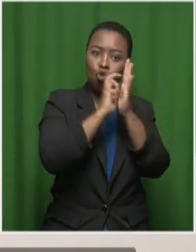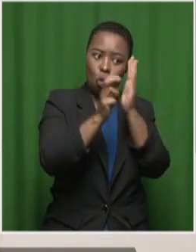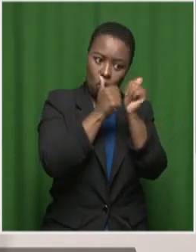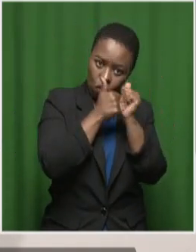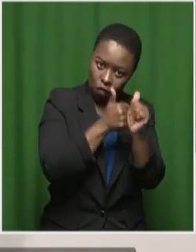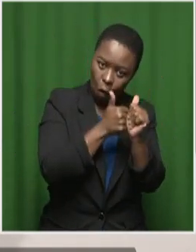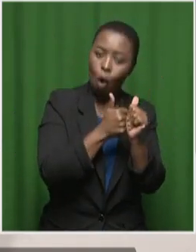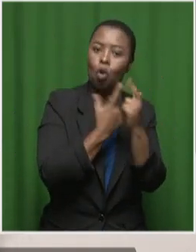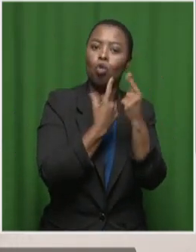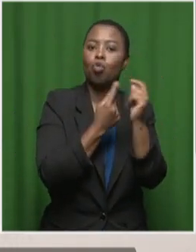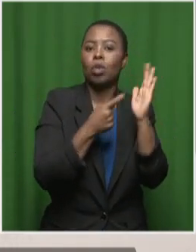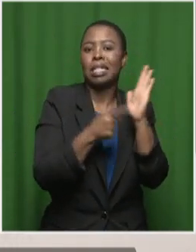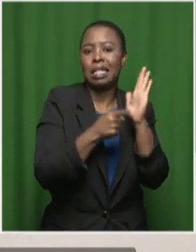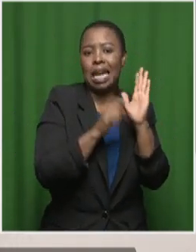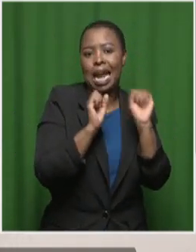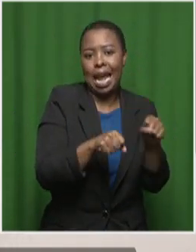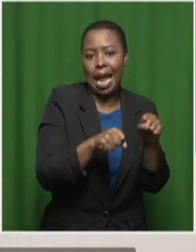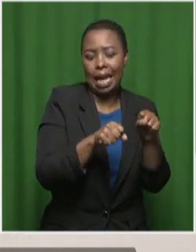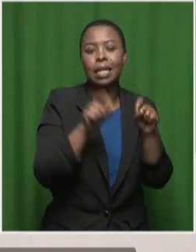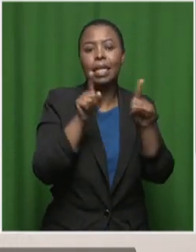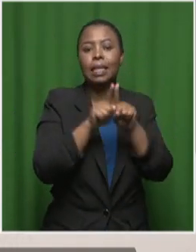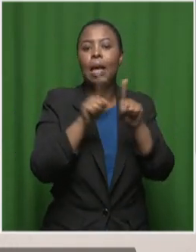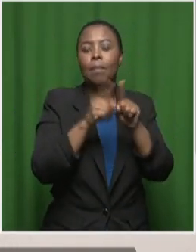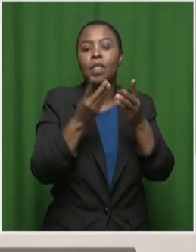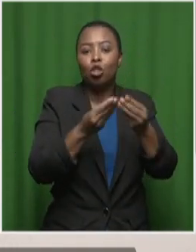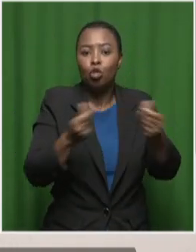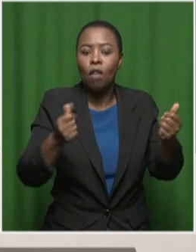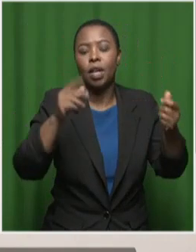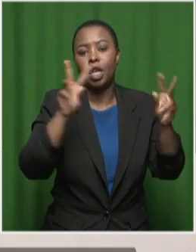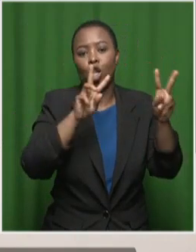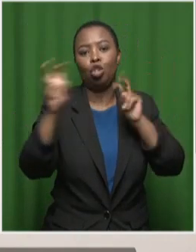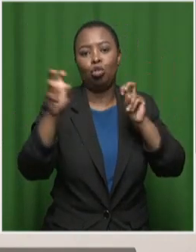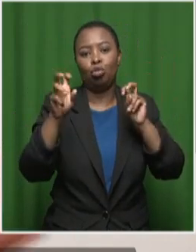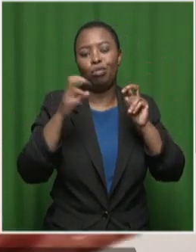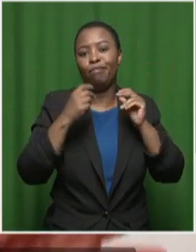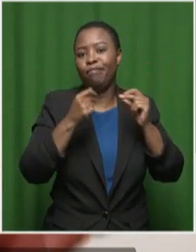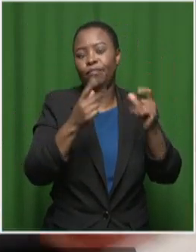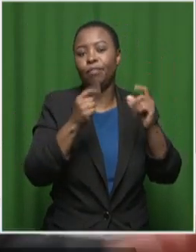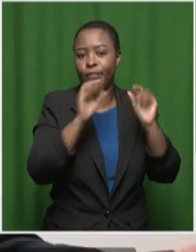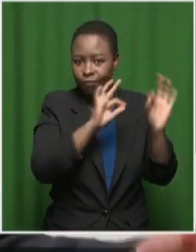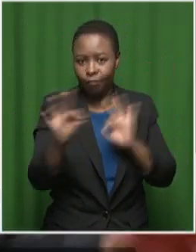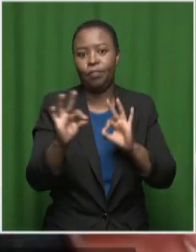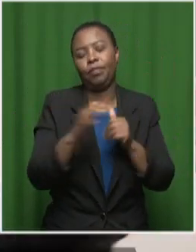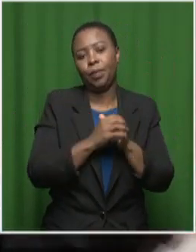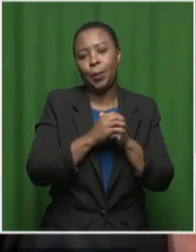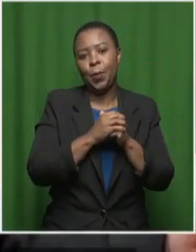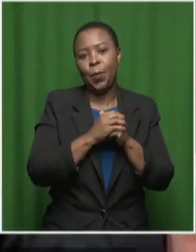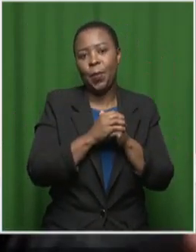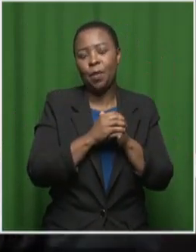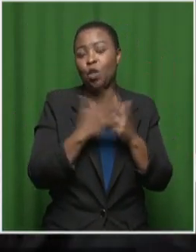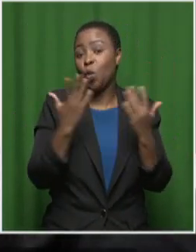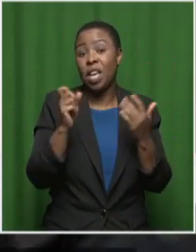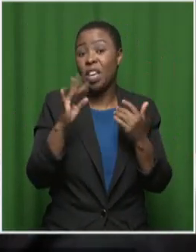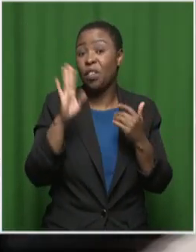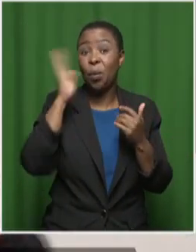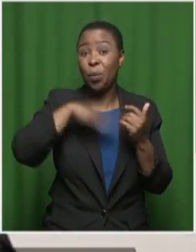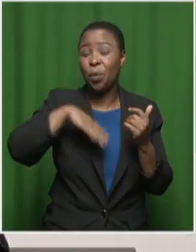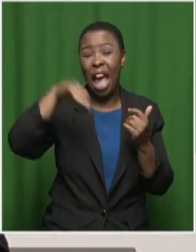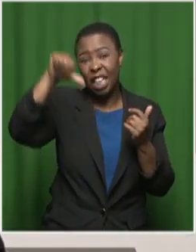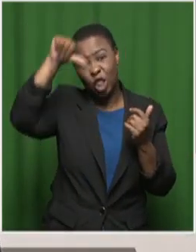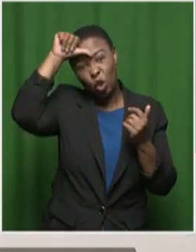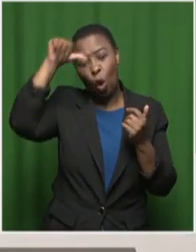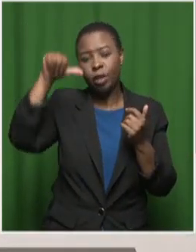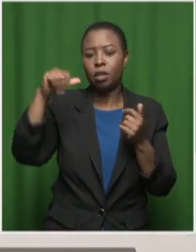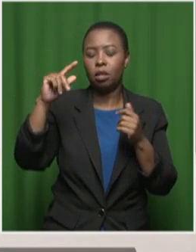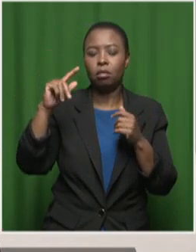case, you can see it addressing the issue effectively. If you don't have the idiots who argue against